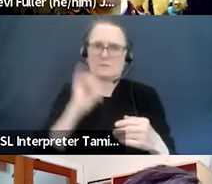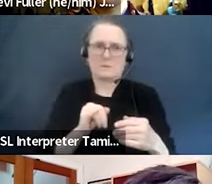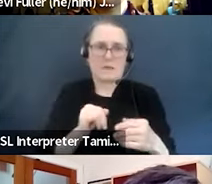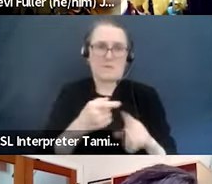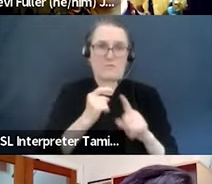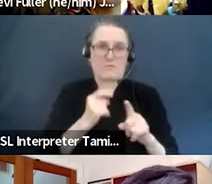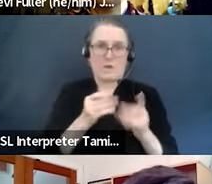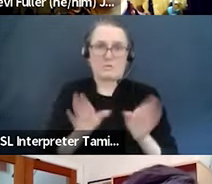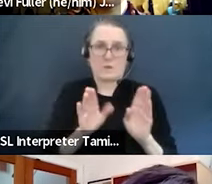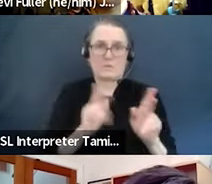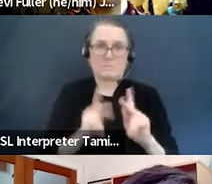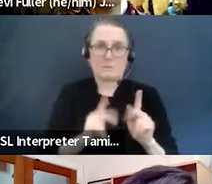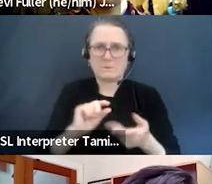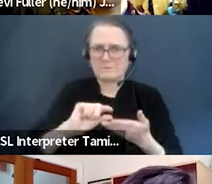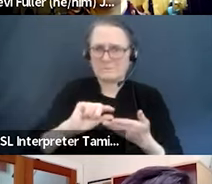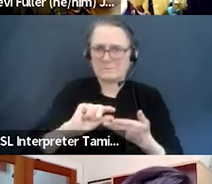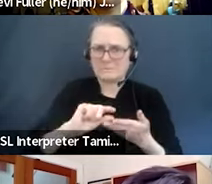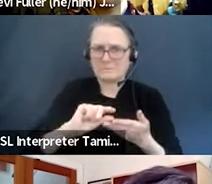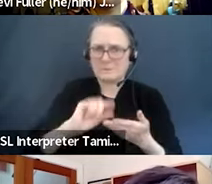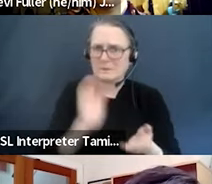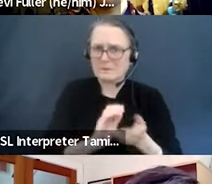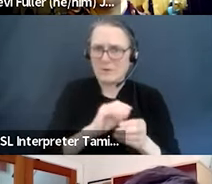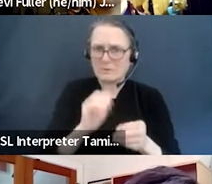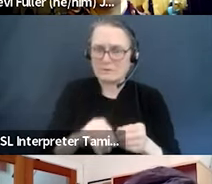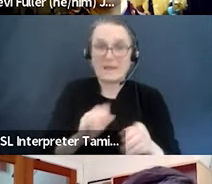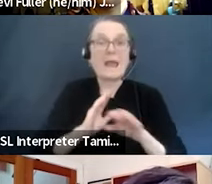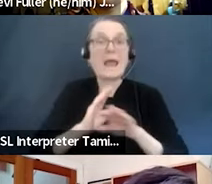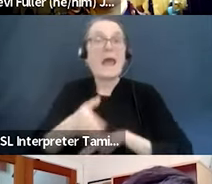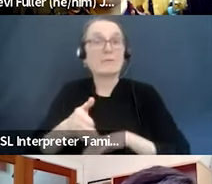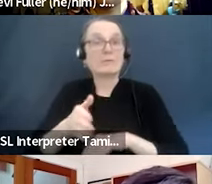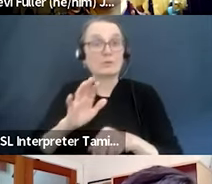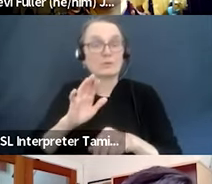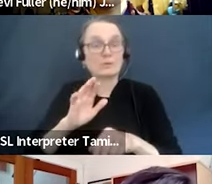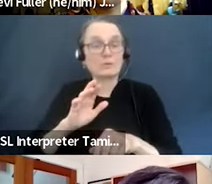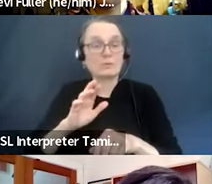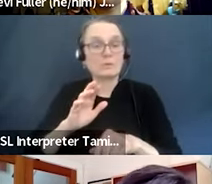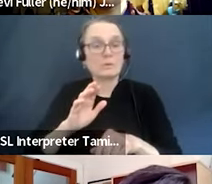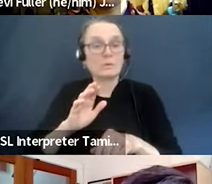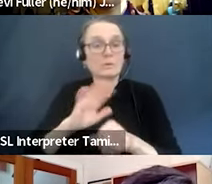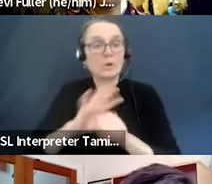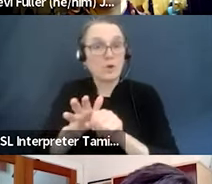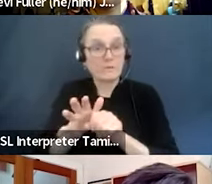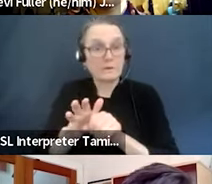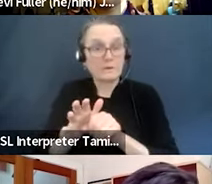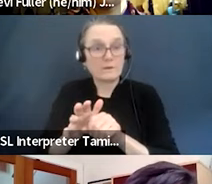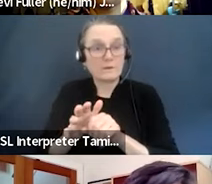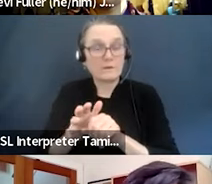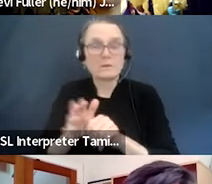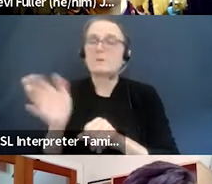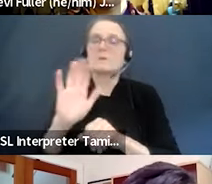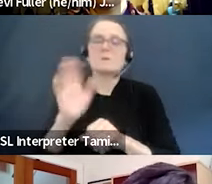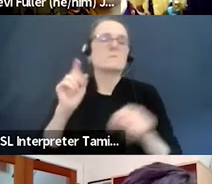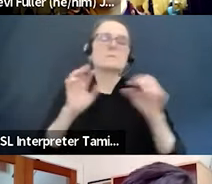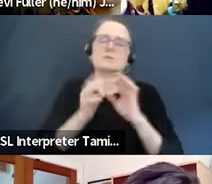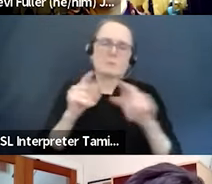COVID when we were lucky enough to receive PPP and SPOG money. But we're one of those organizations that has a big